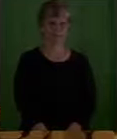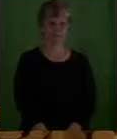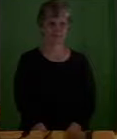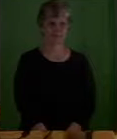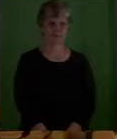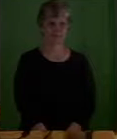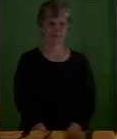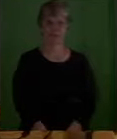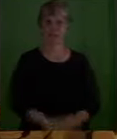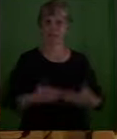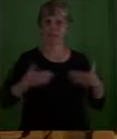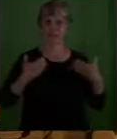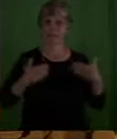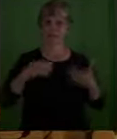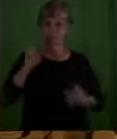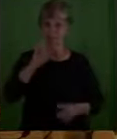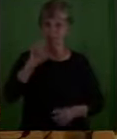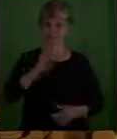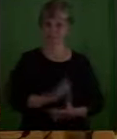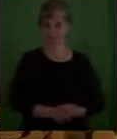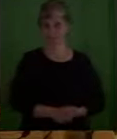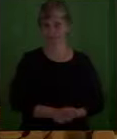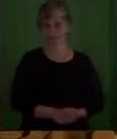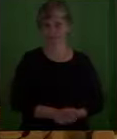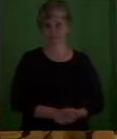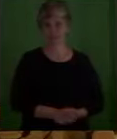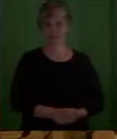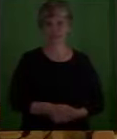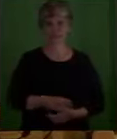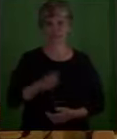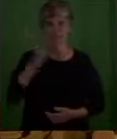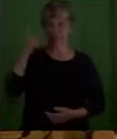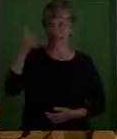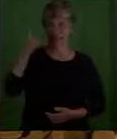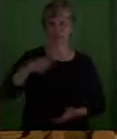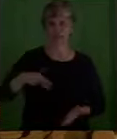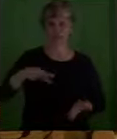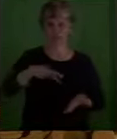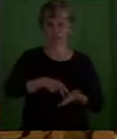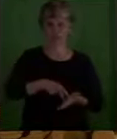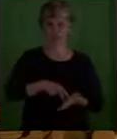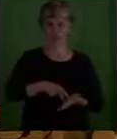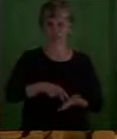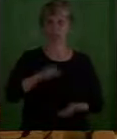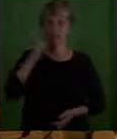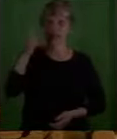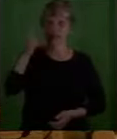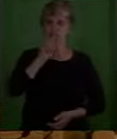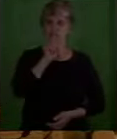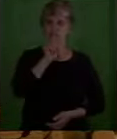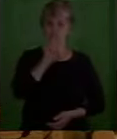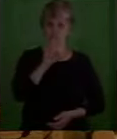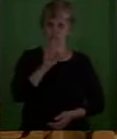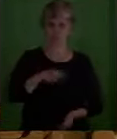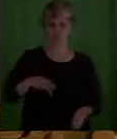Happy Easter. He is risen. He is truly risen.